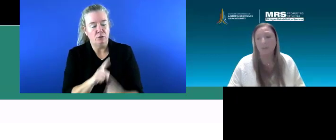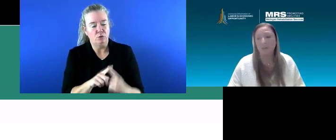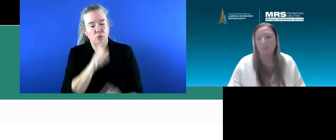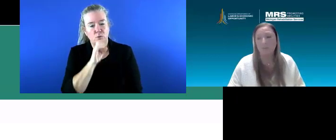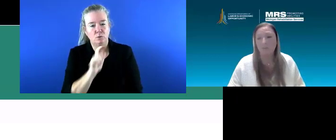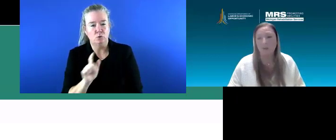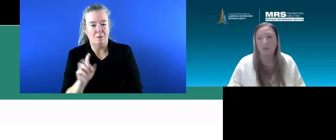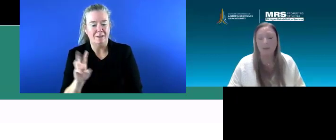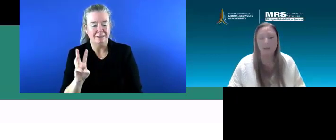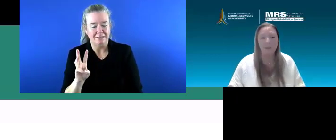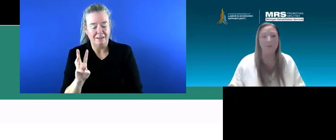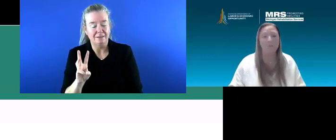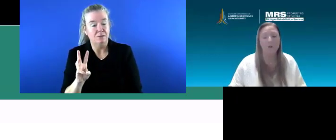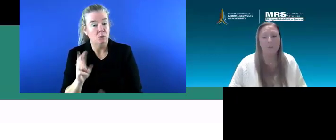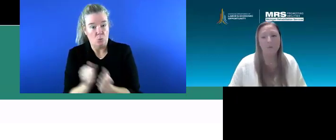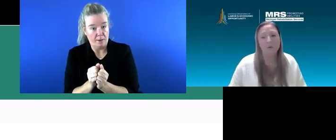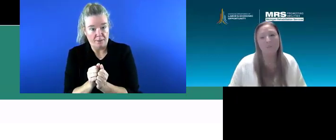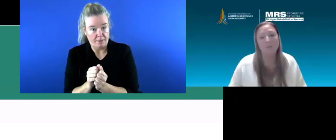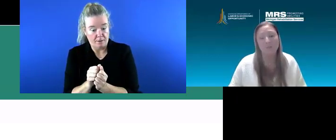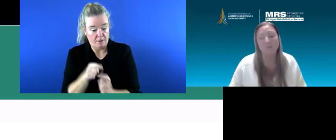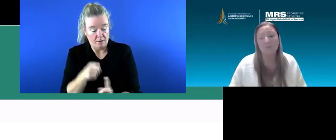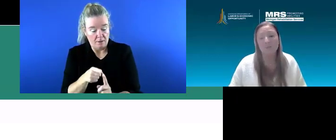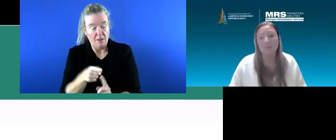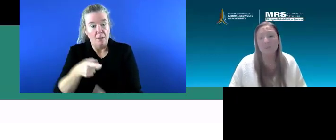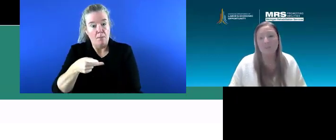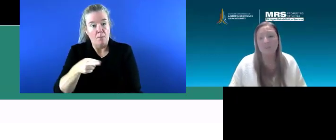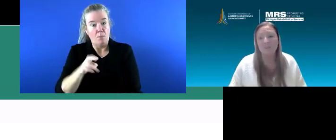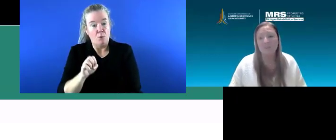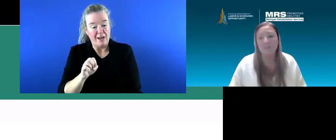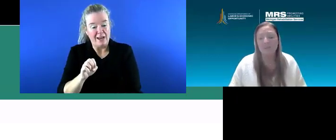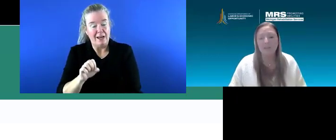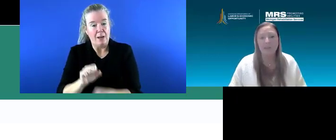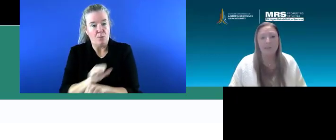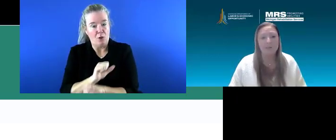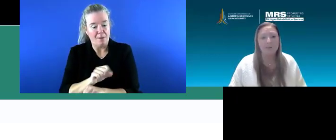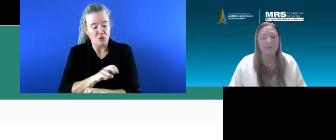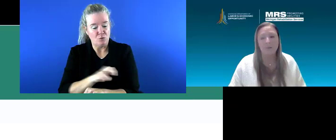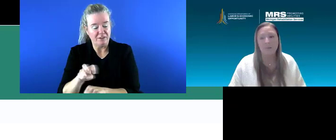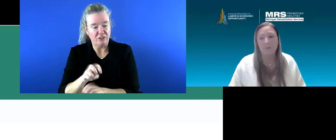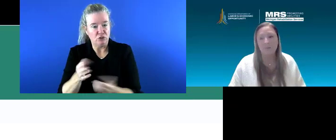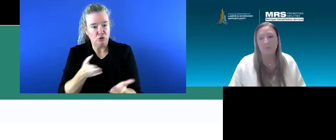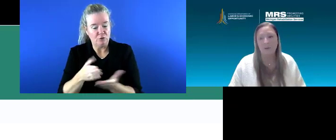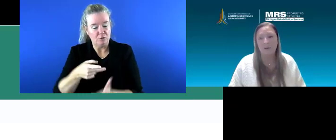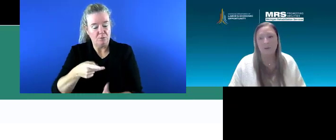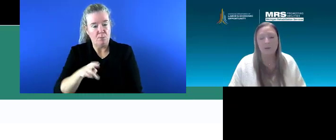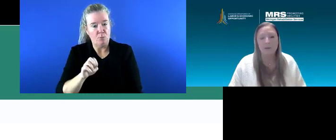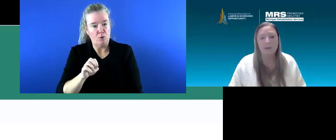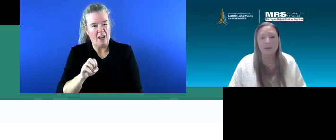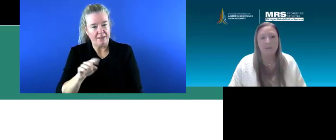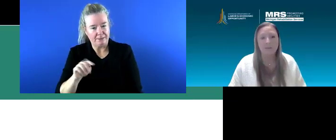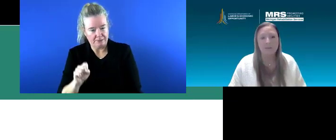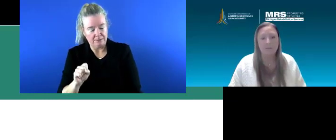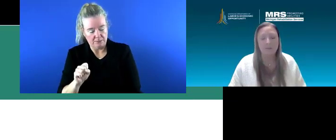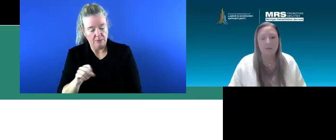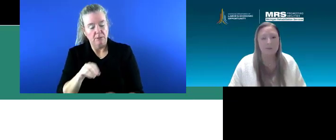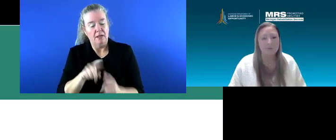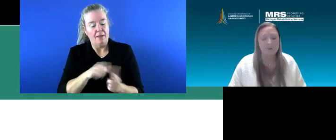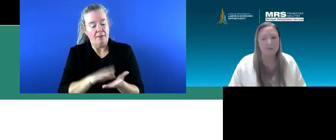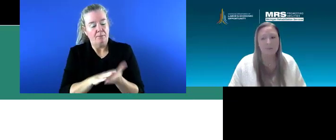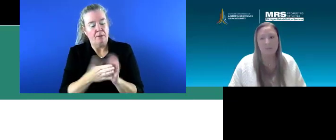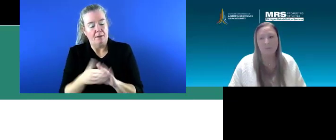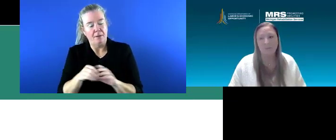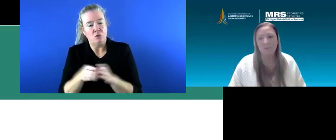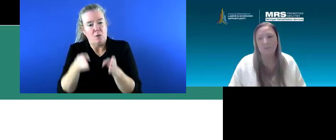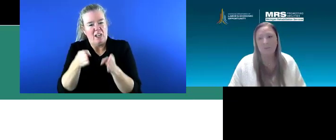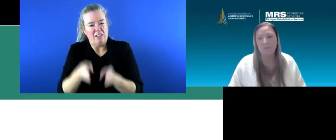in providing pre-employment transition services and going into our individualized